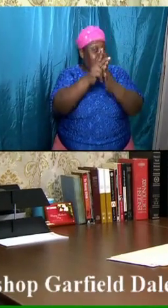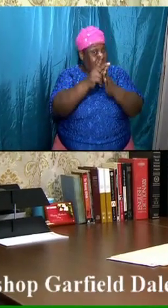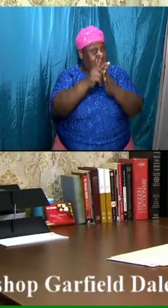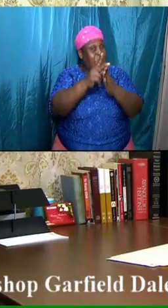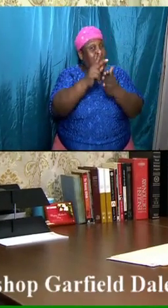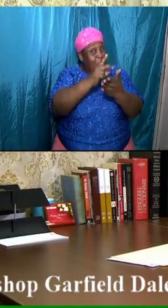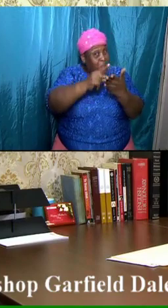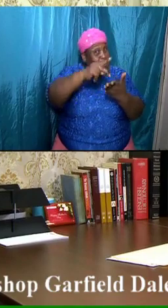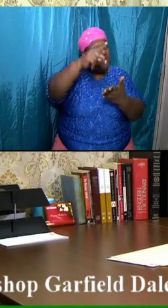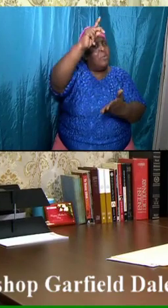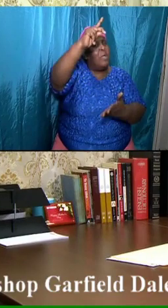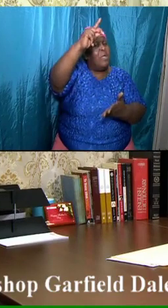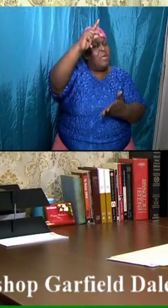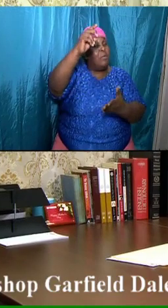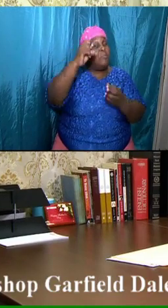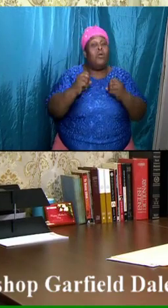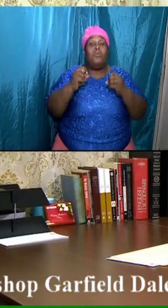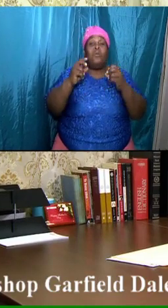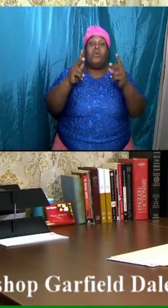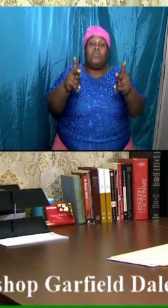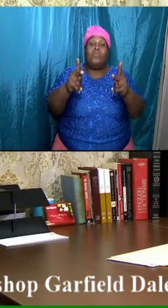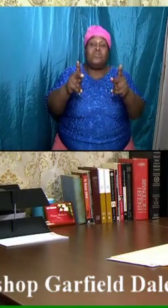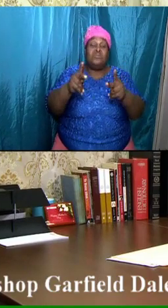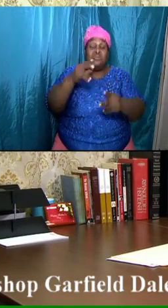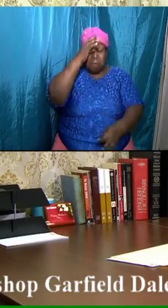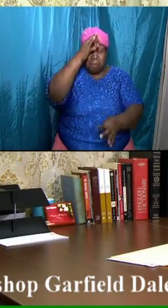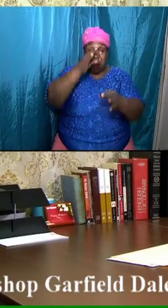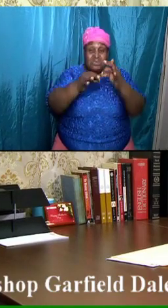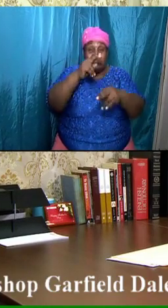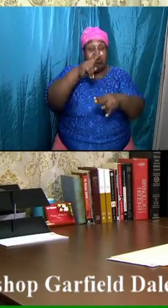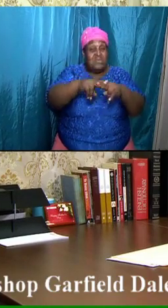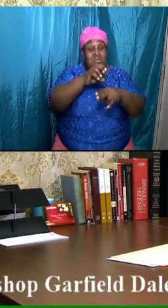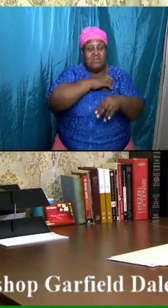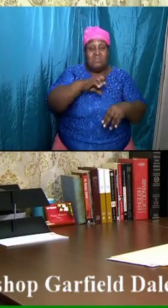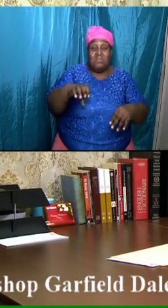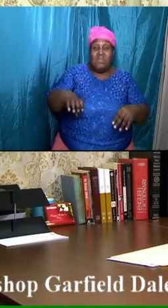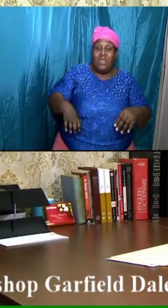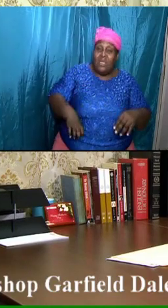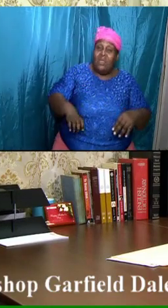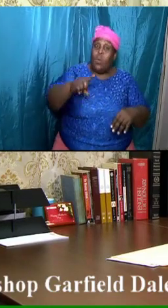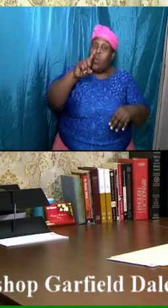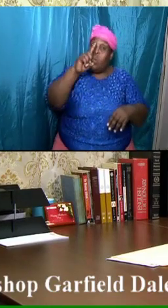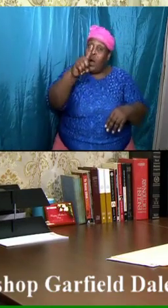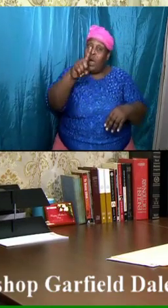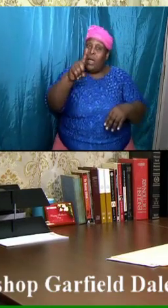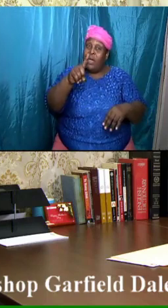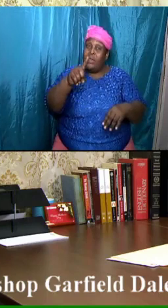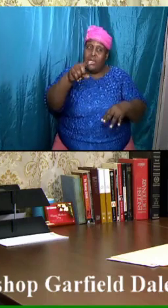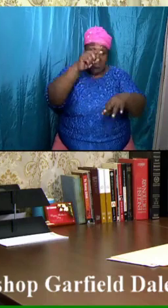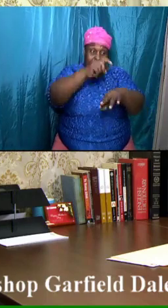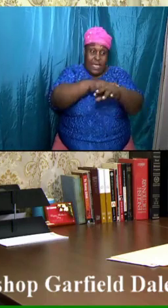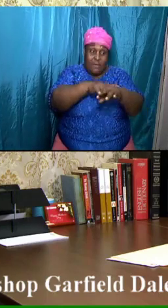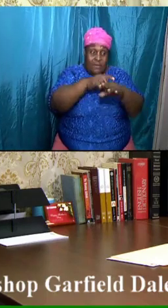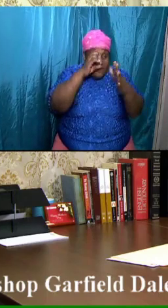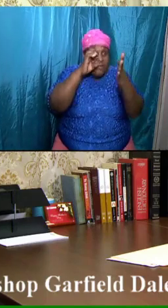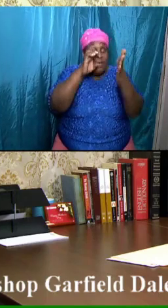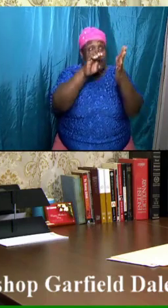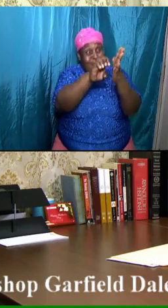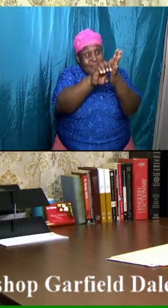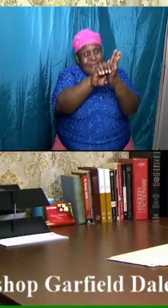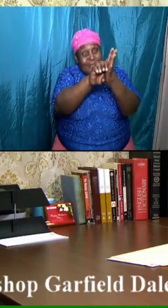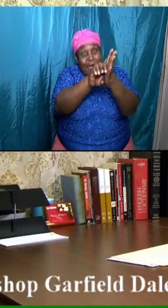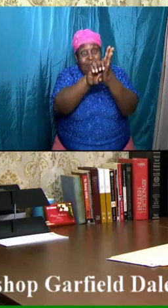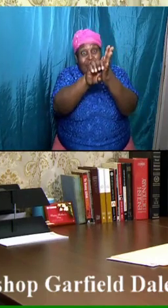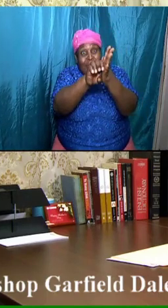purpose of the judgment seat of Christ. One, it is a time of examination and the Lord will